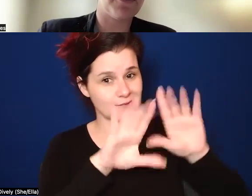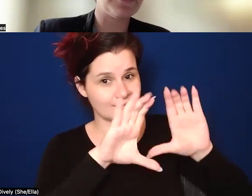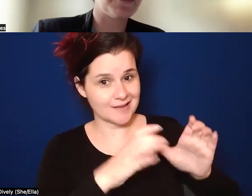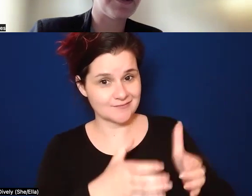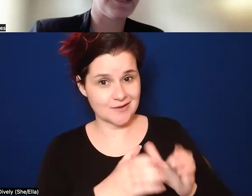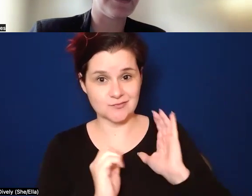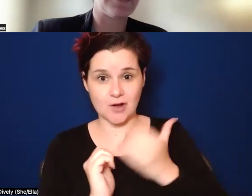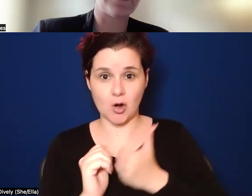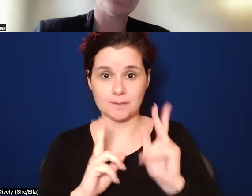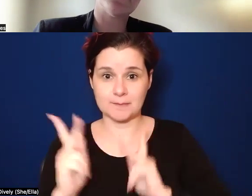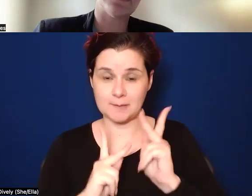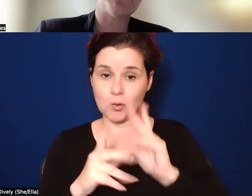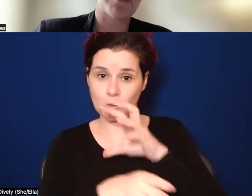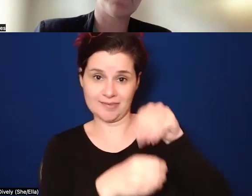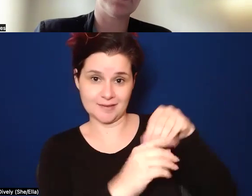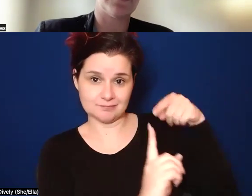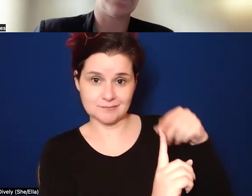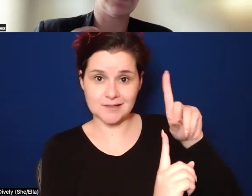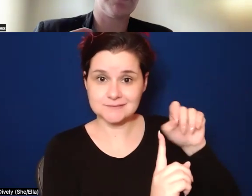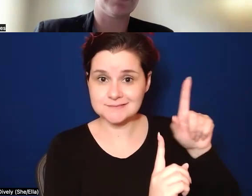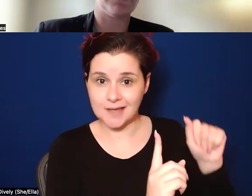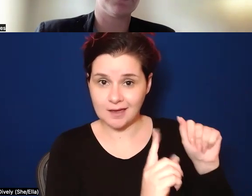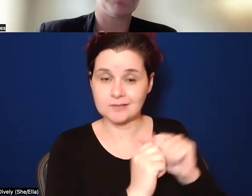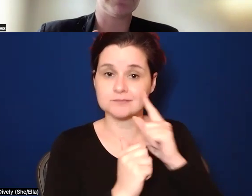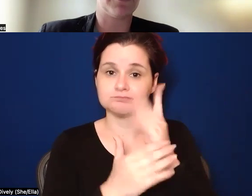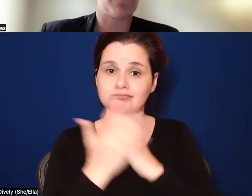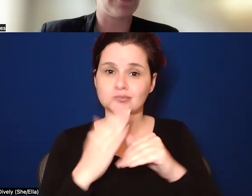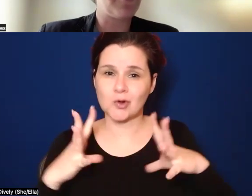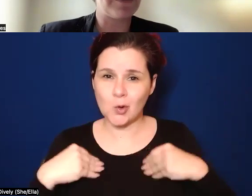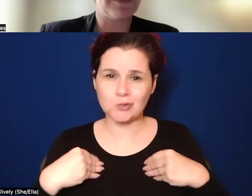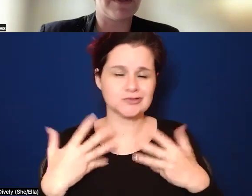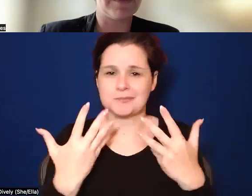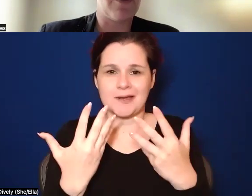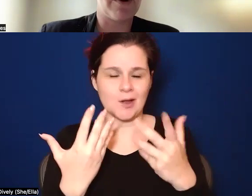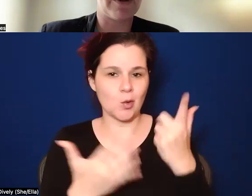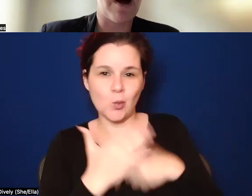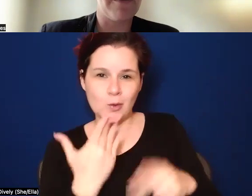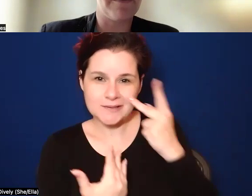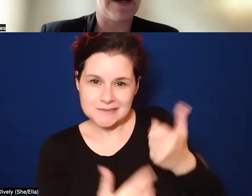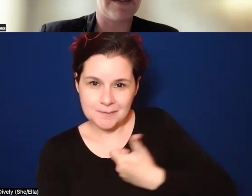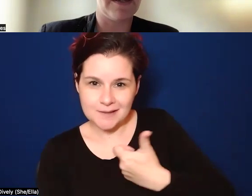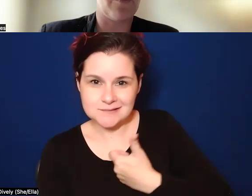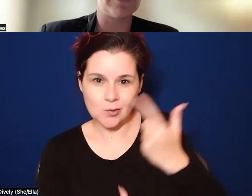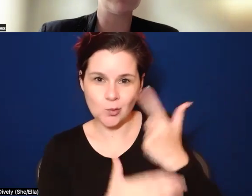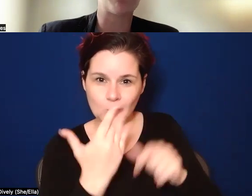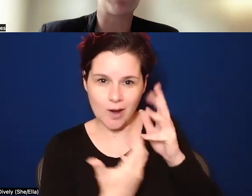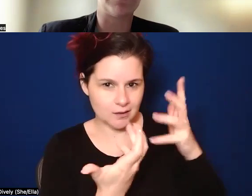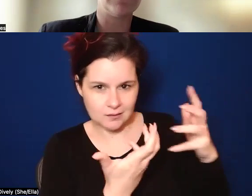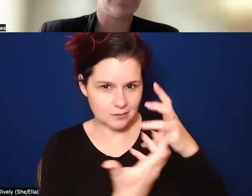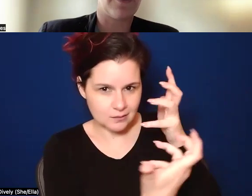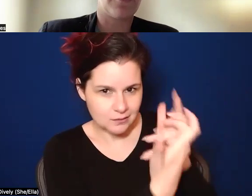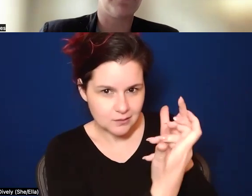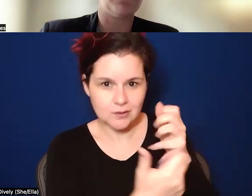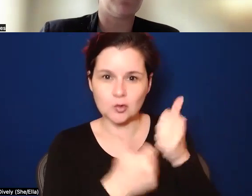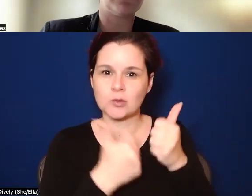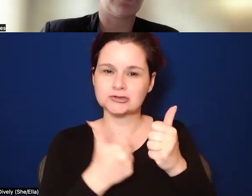of our people within data. And, and part of this ownership and stewardship is like, where do I see myself? Where do I fit in here? What story,